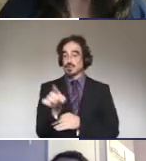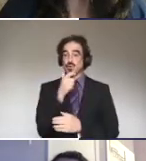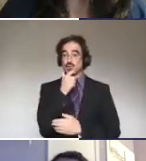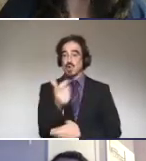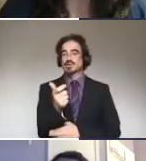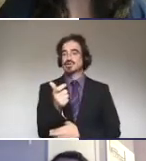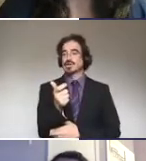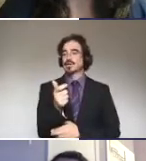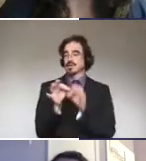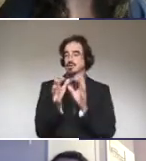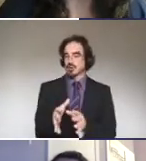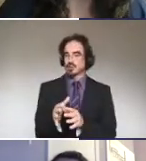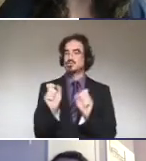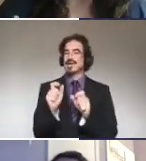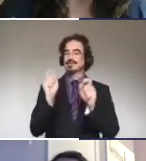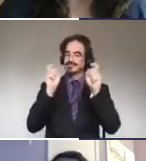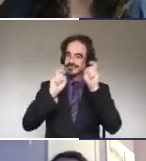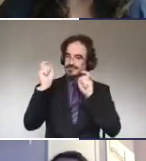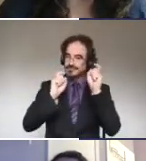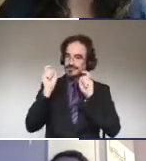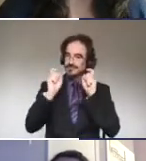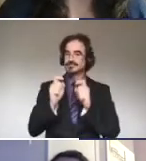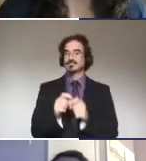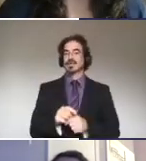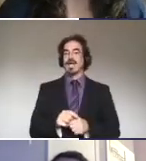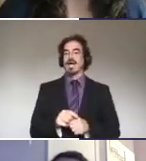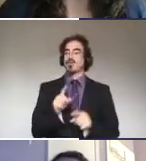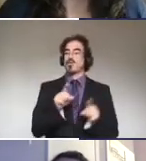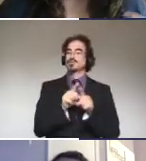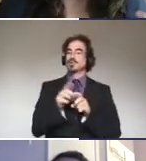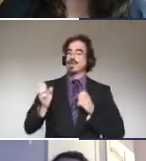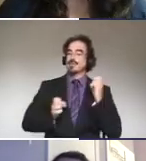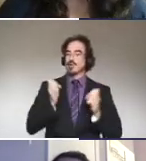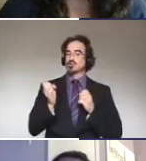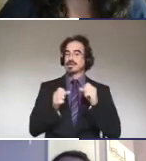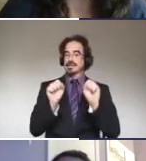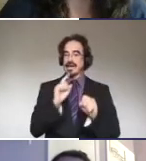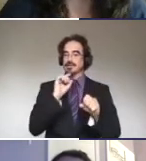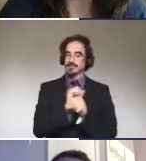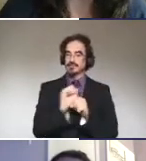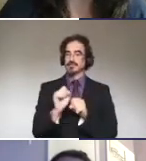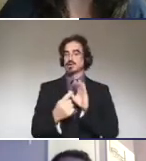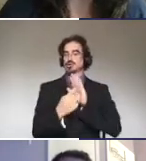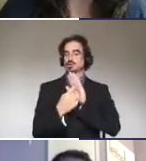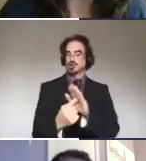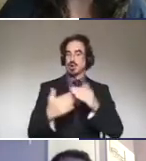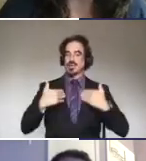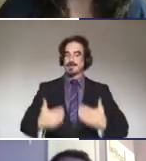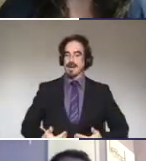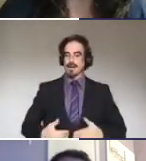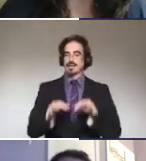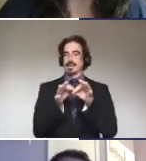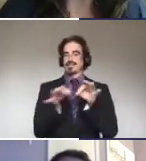facial expressions. As you get into emotions, they can really get into the body language aspect of it too.